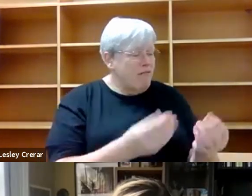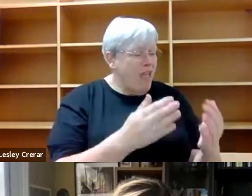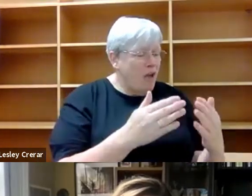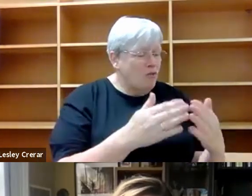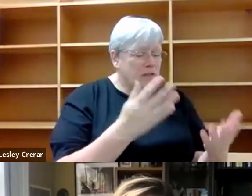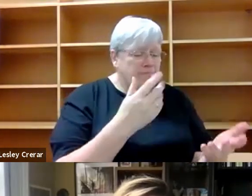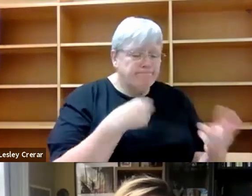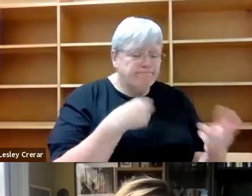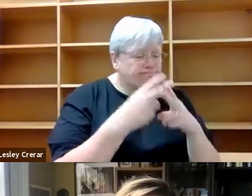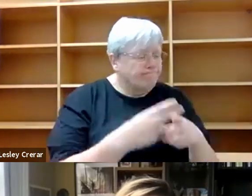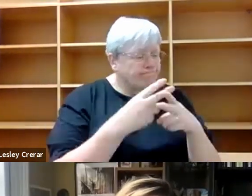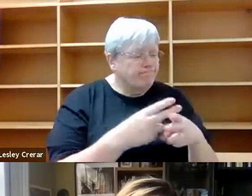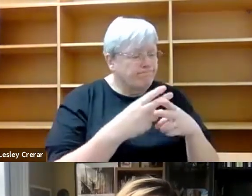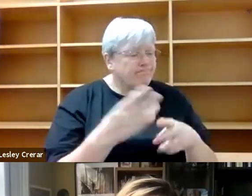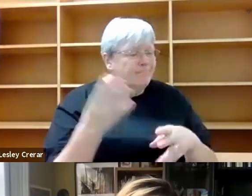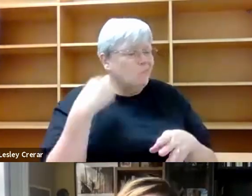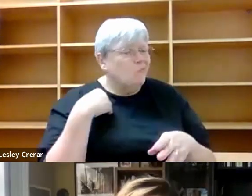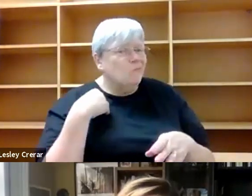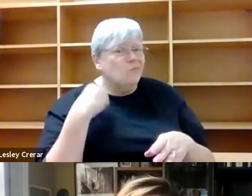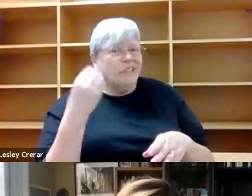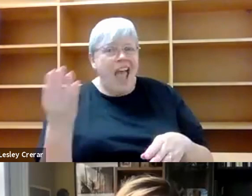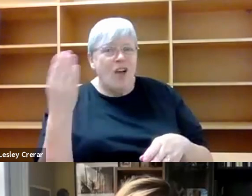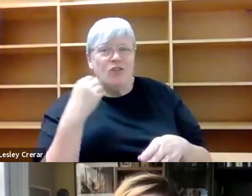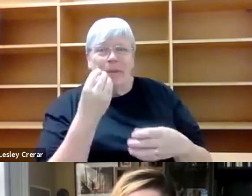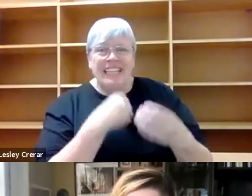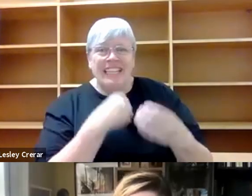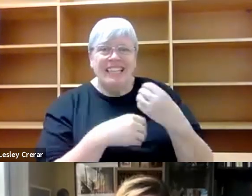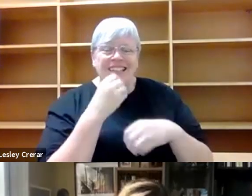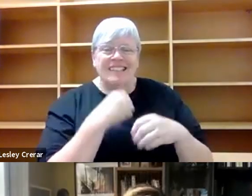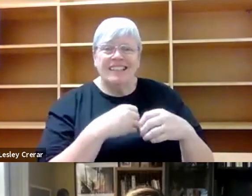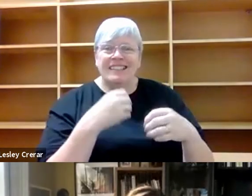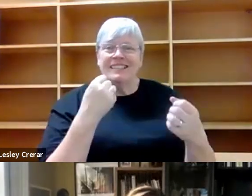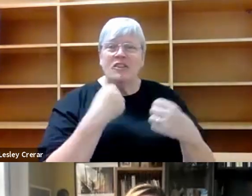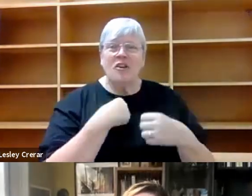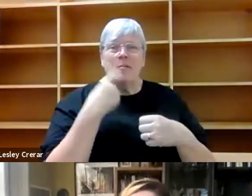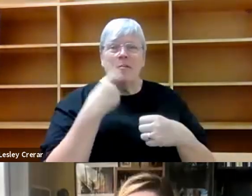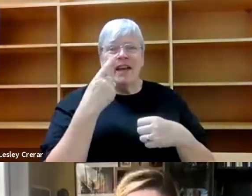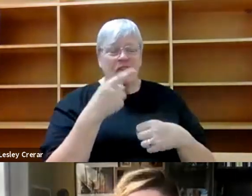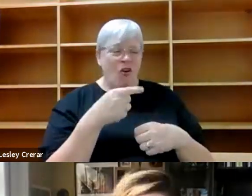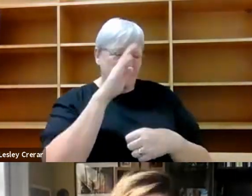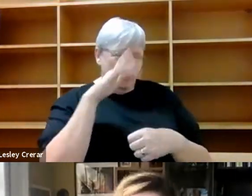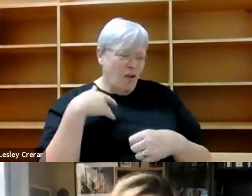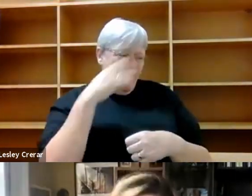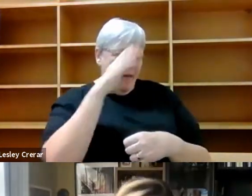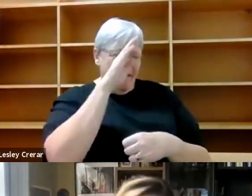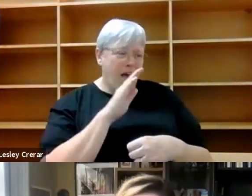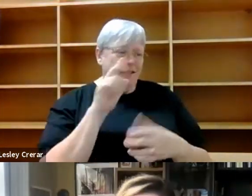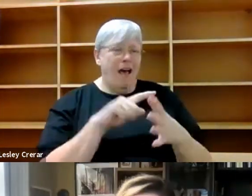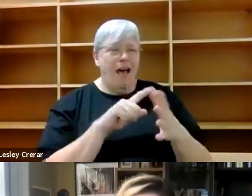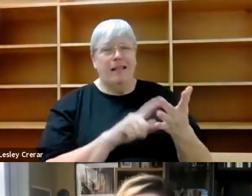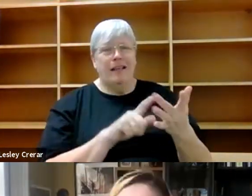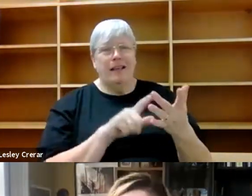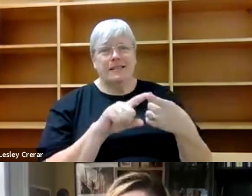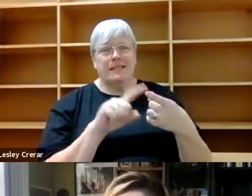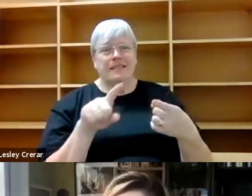lettuce. And I used to think, my God, Alice, your life has got very sad. No. And he was great.